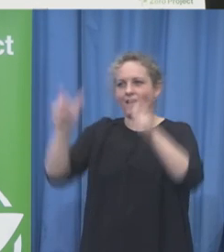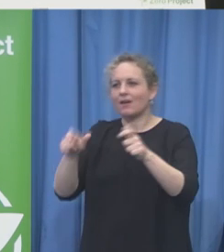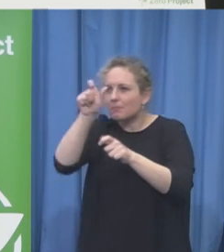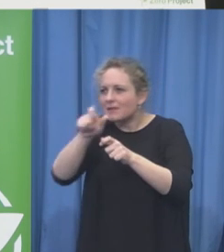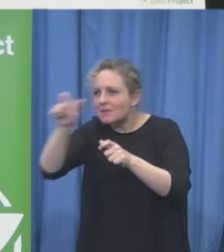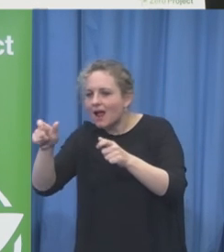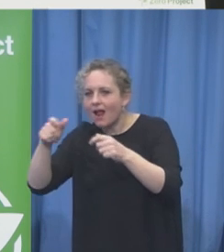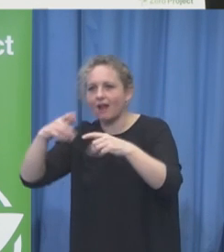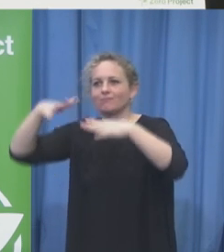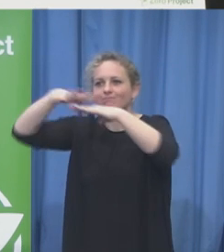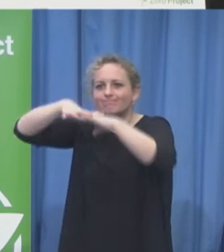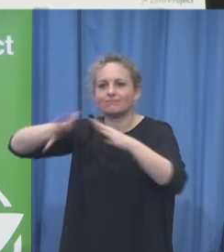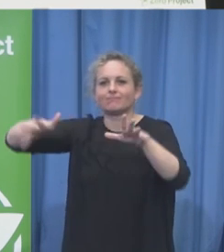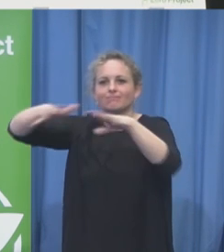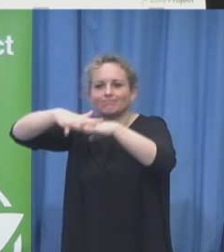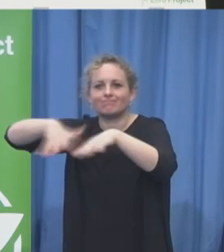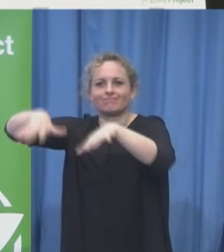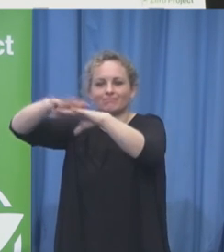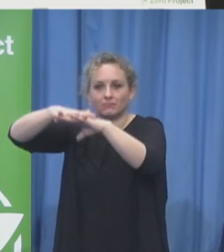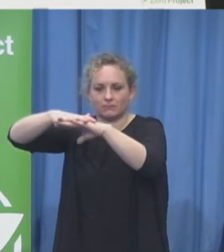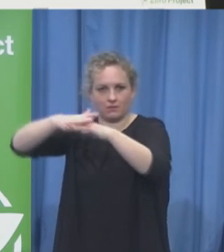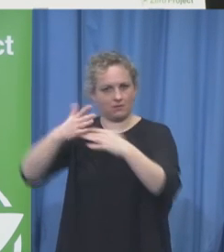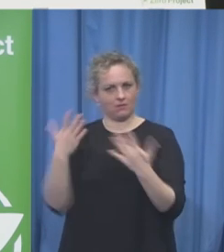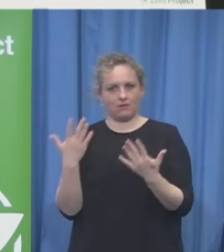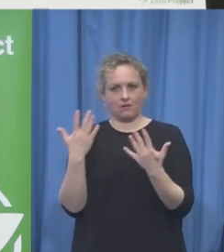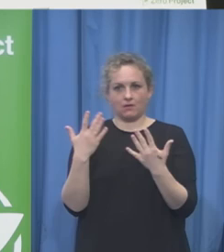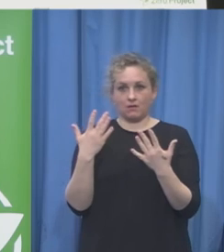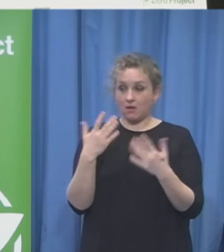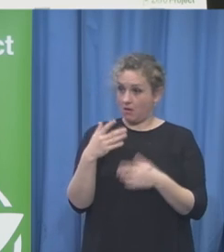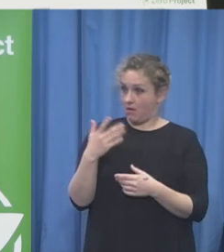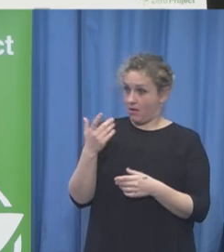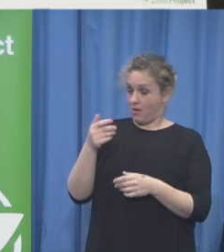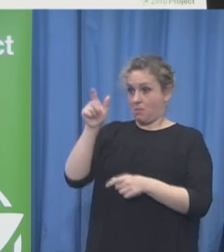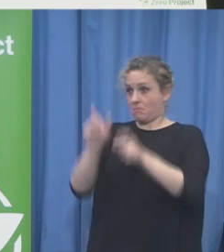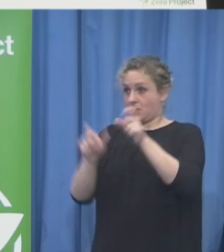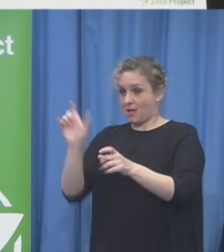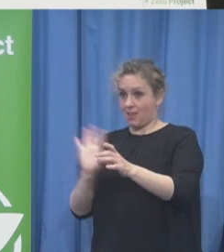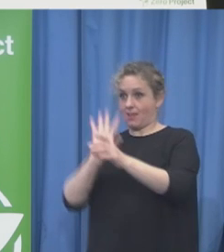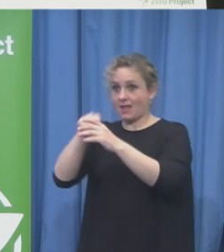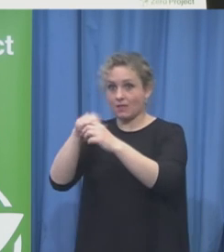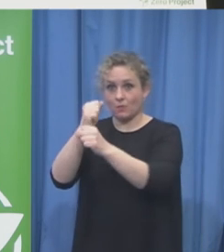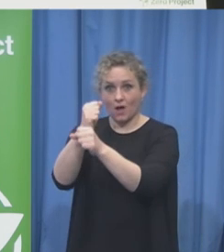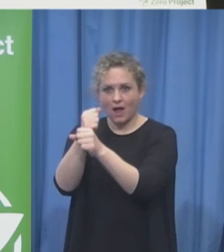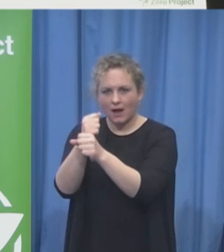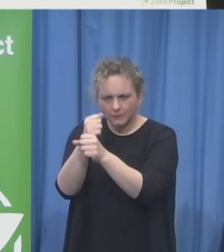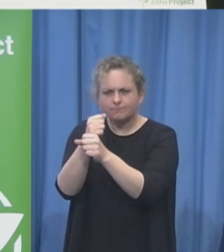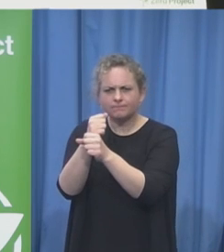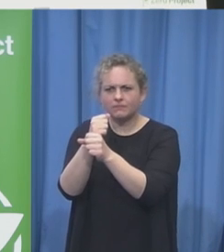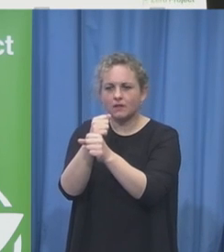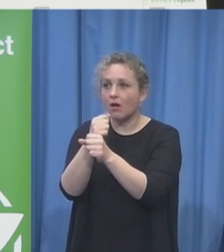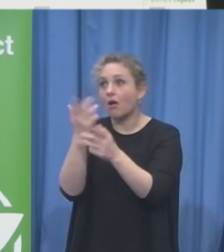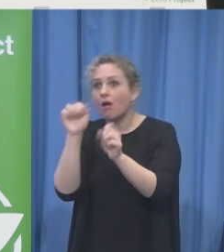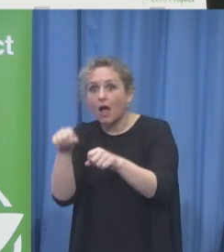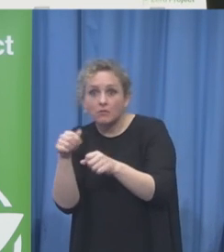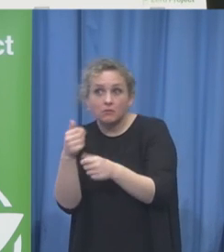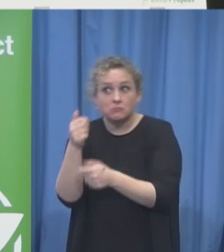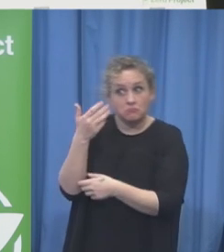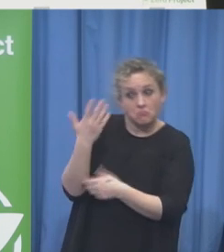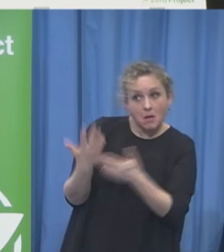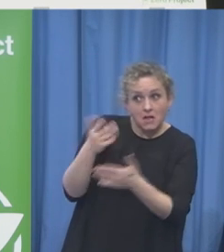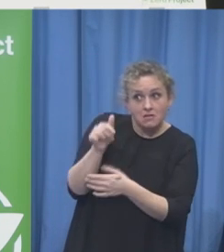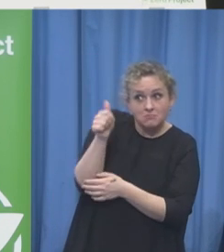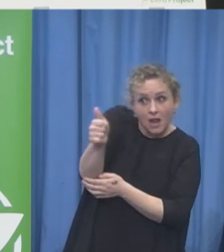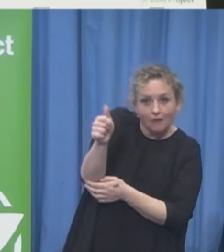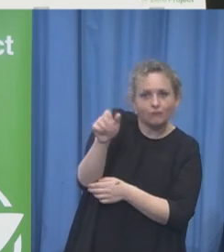be employed. It gives not only independence but also the possibility of directing your own